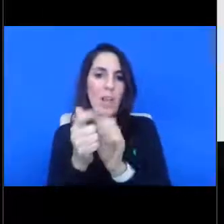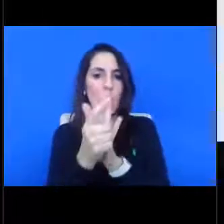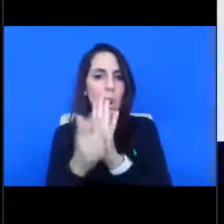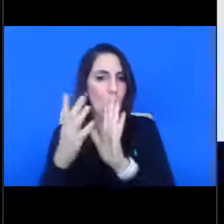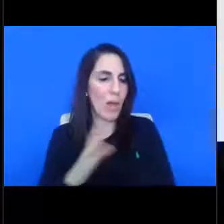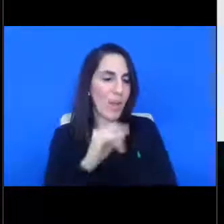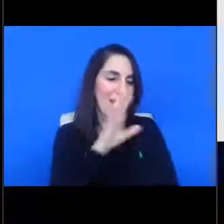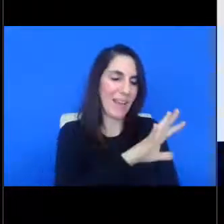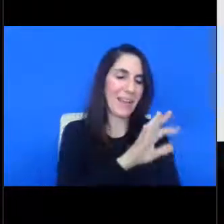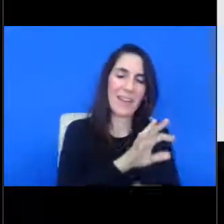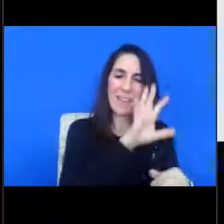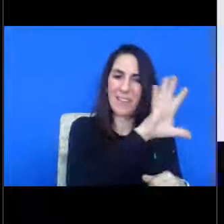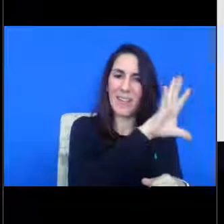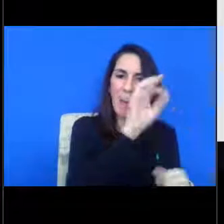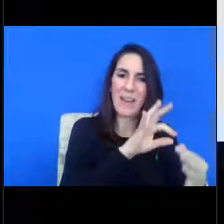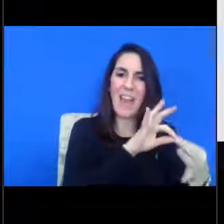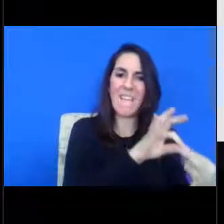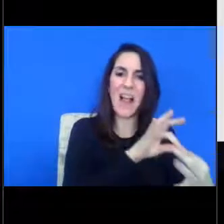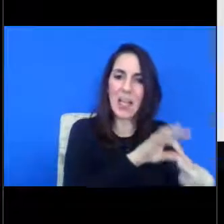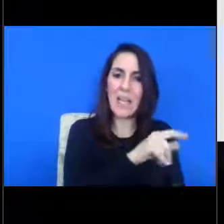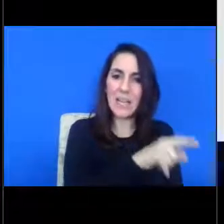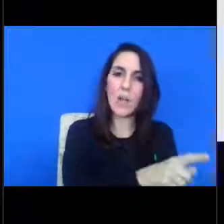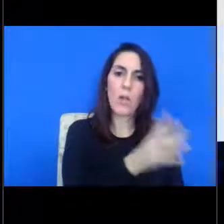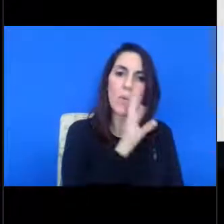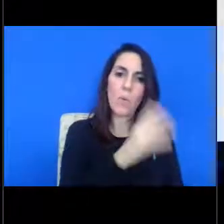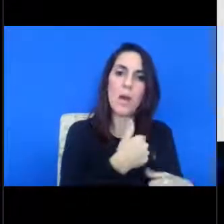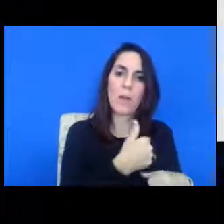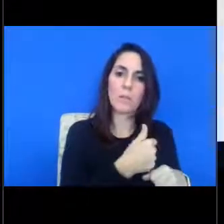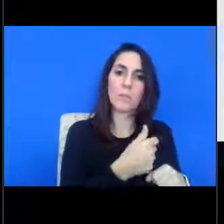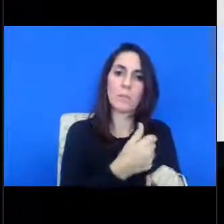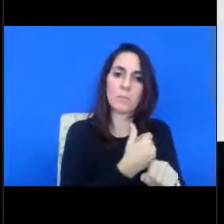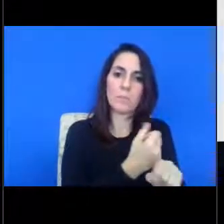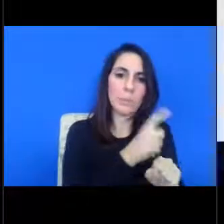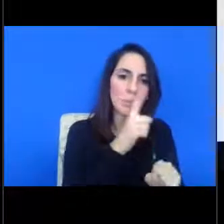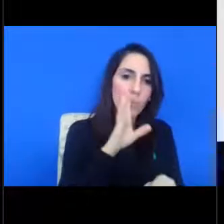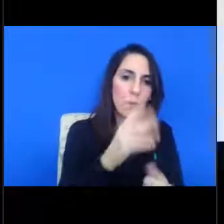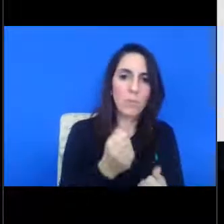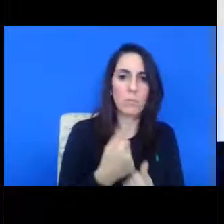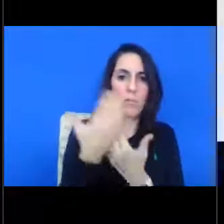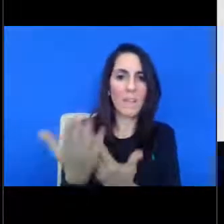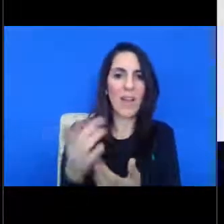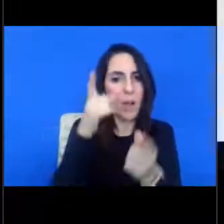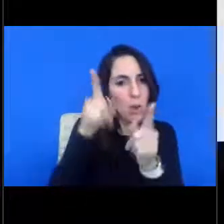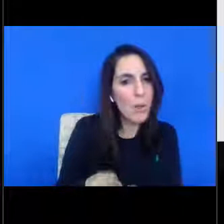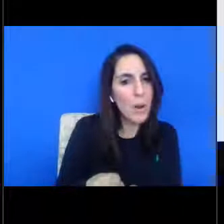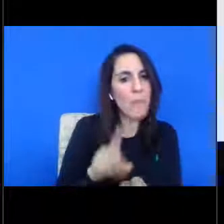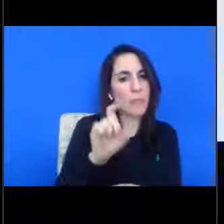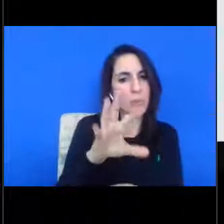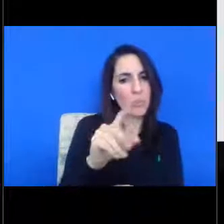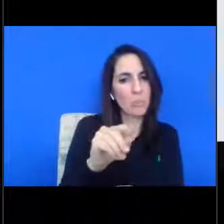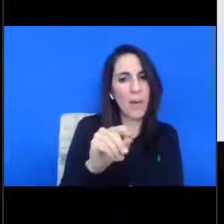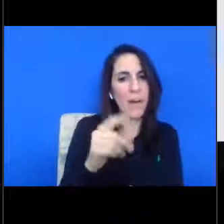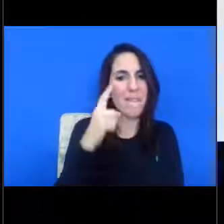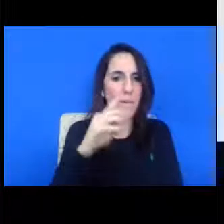team to ensure that we get a terms and draft agreement to the board at the March 9th meeting. The city will also be working with